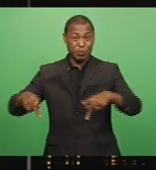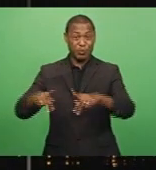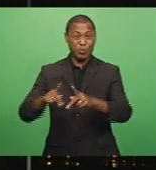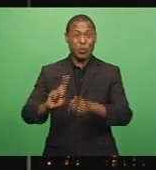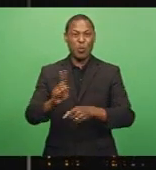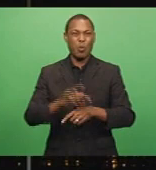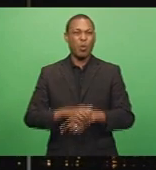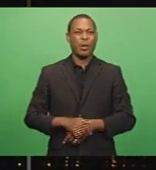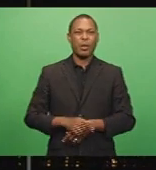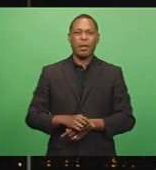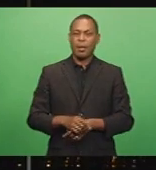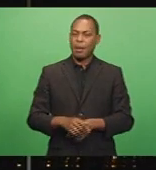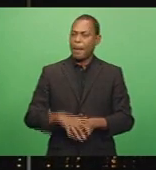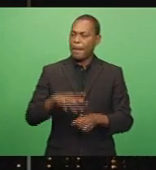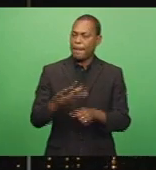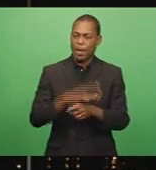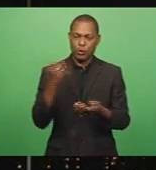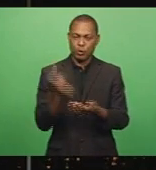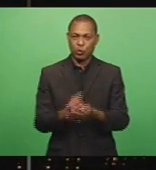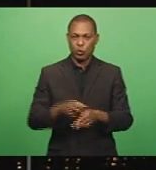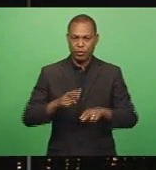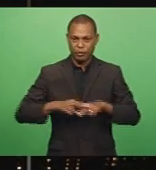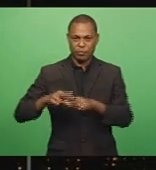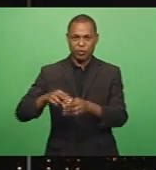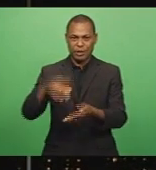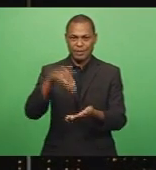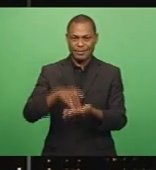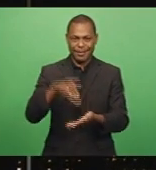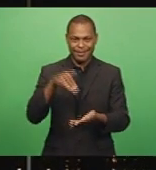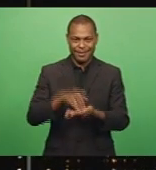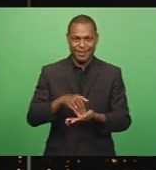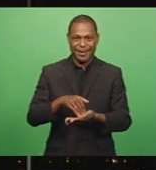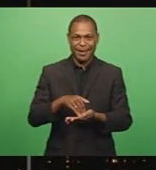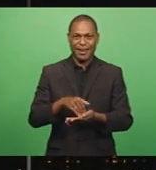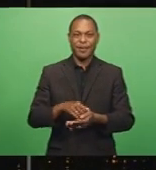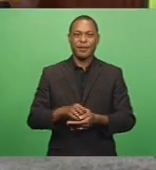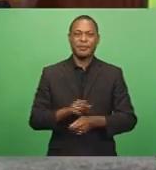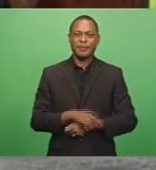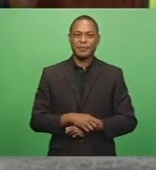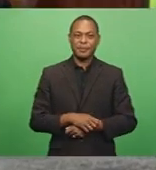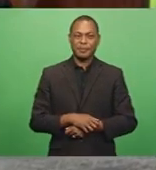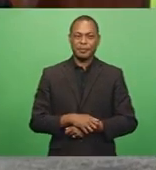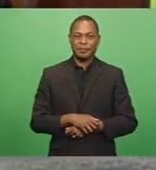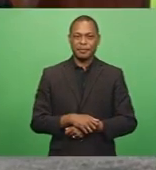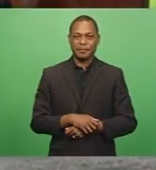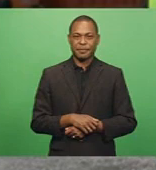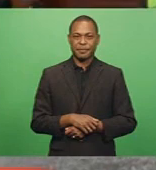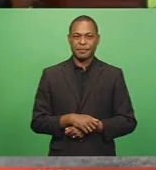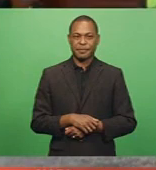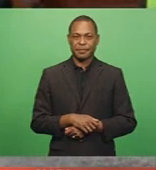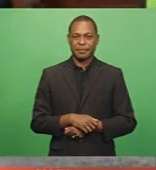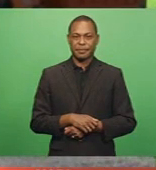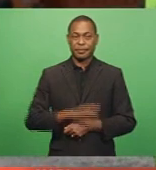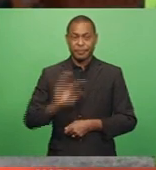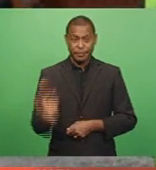Fiji's hub status in the Pacific. Details with Philippa Naikaso. This new development will cater for